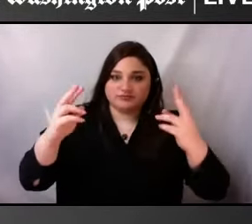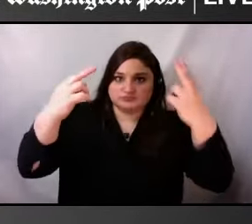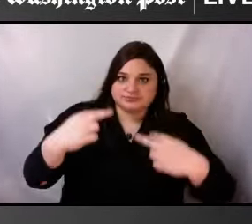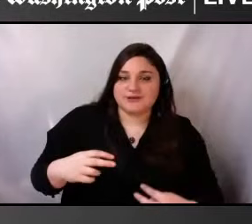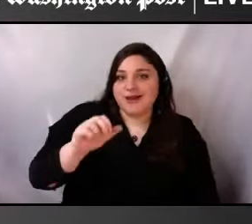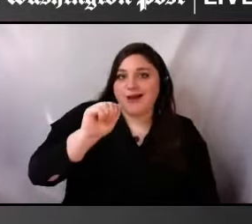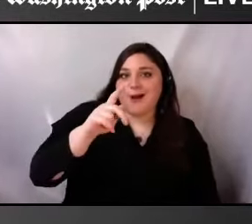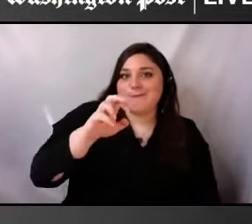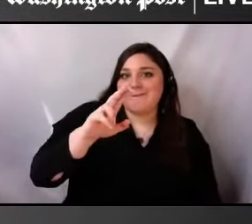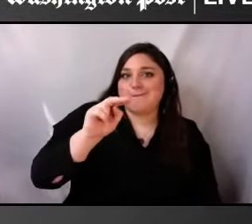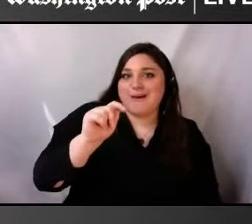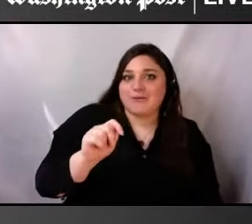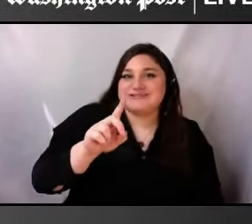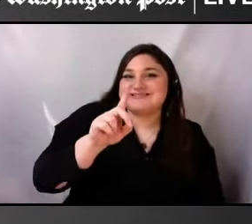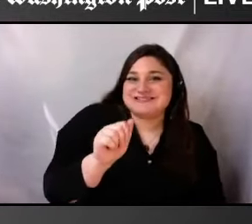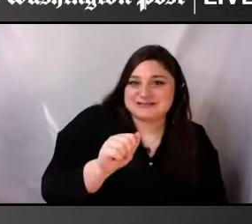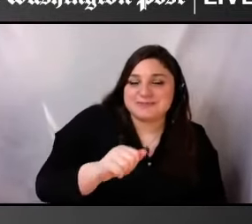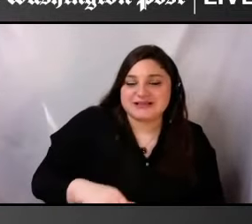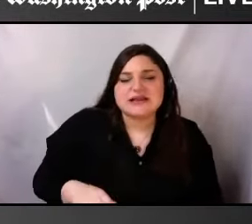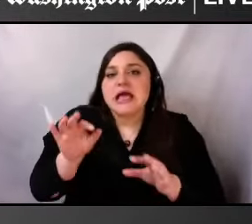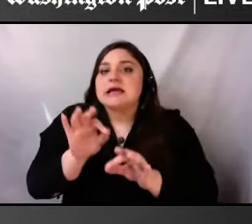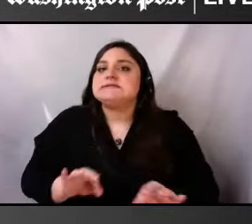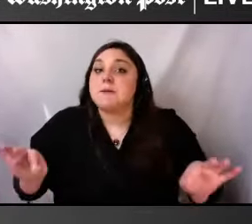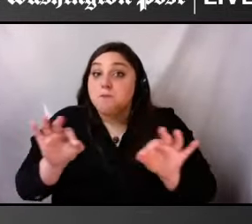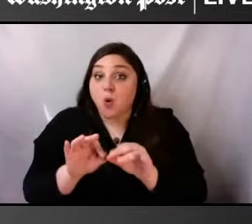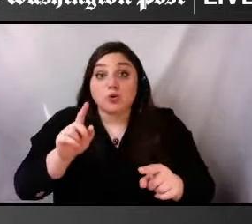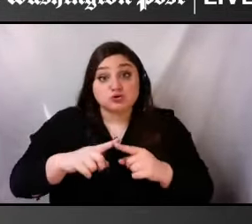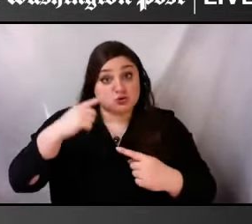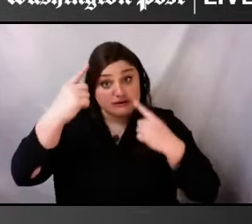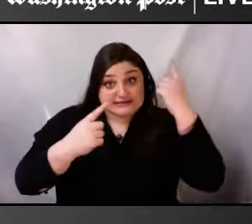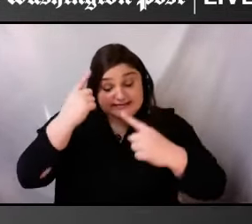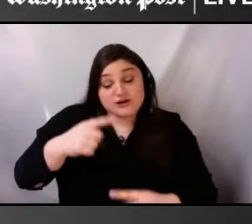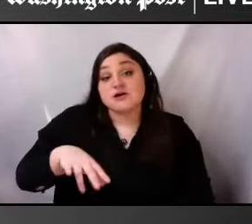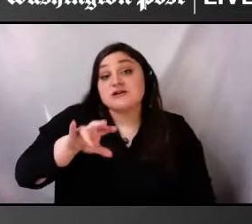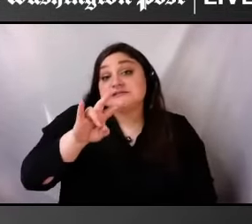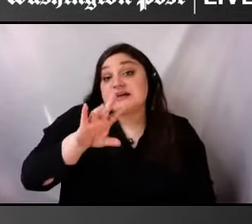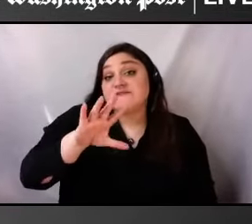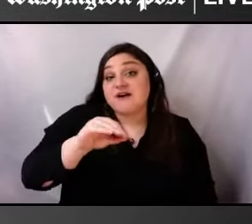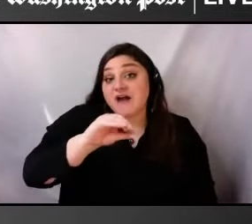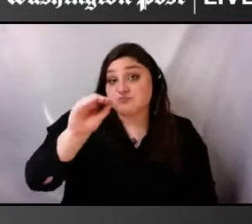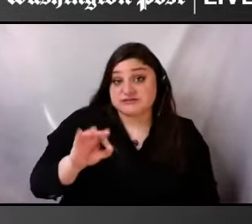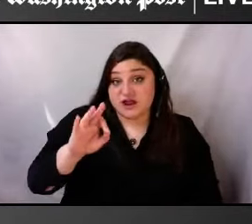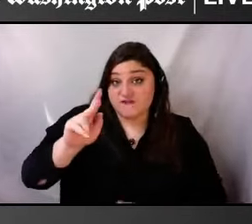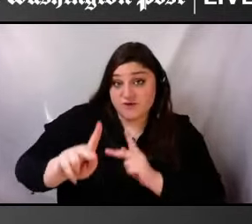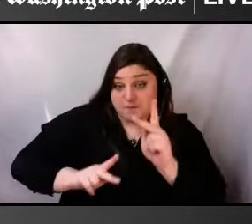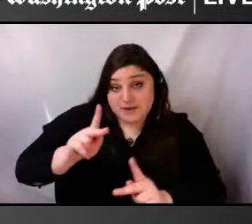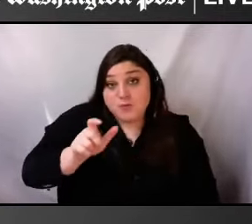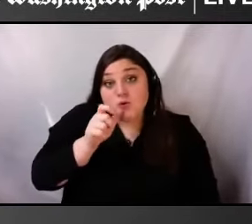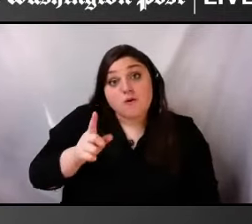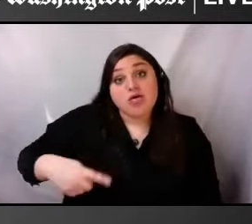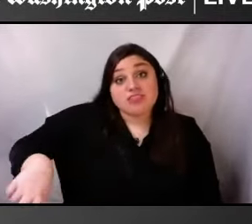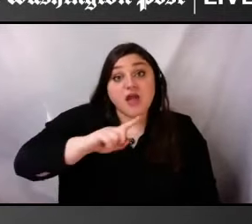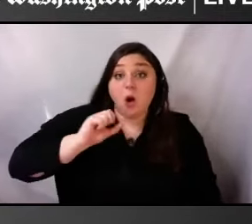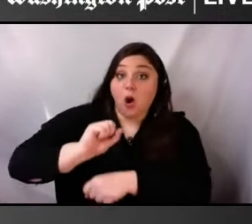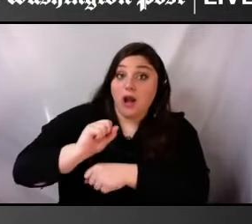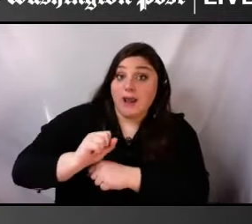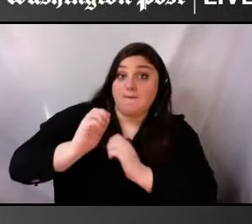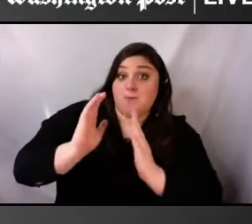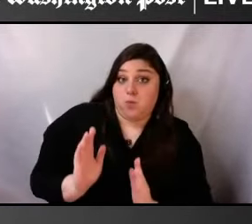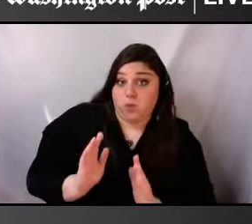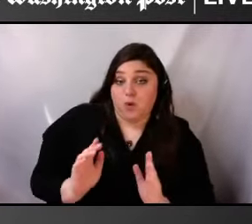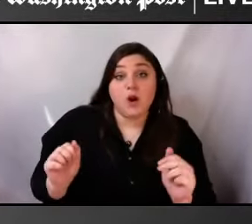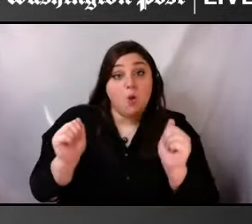75% of people who are employed and experience a disability do not